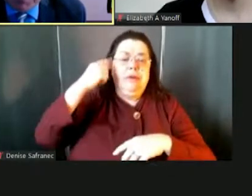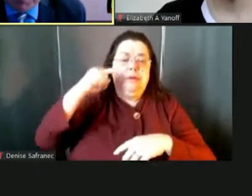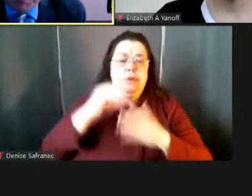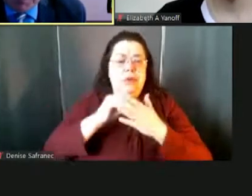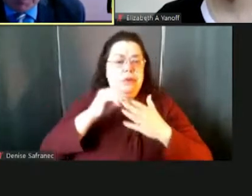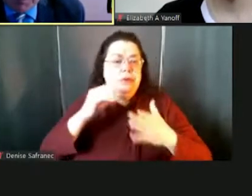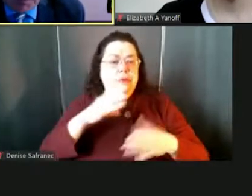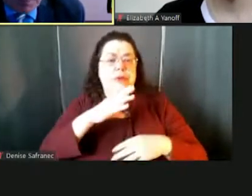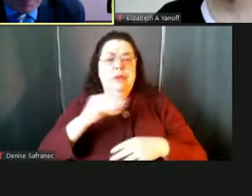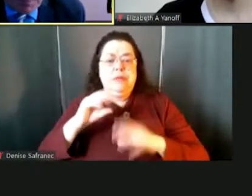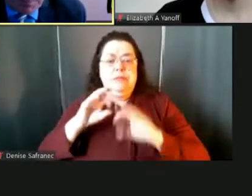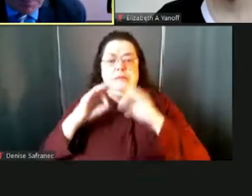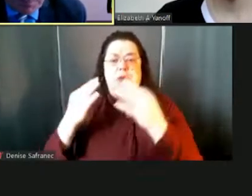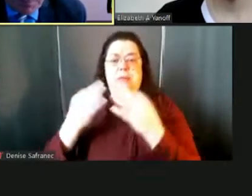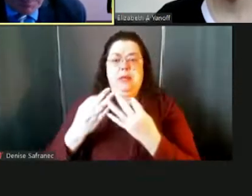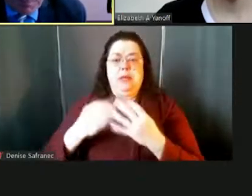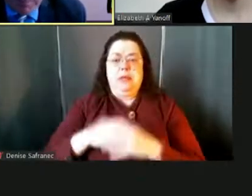this.